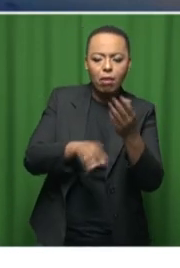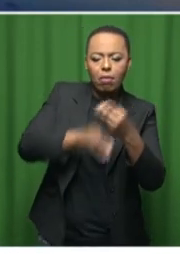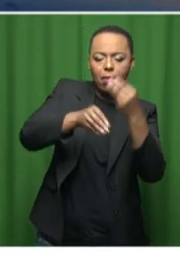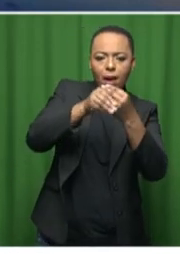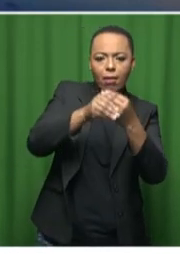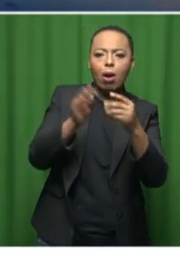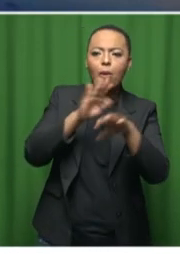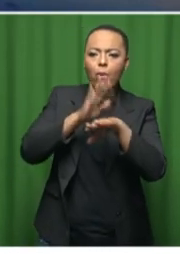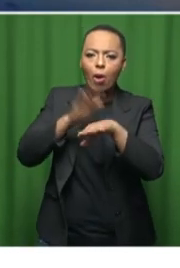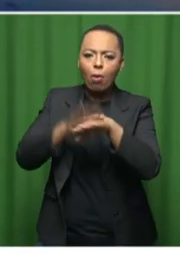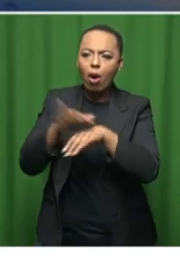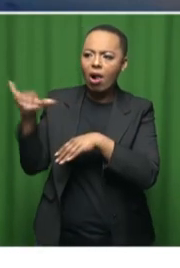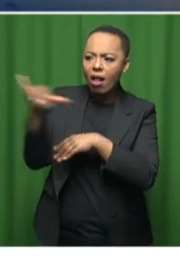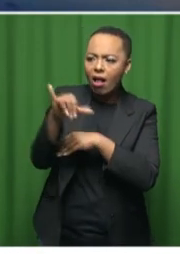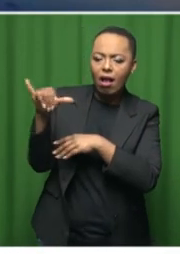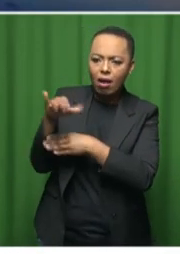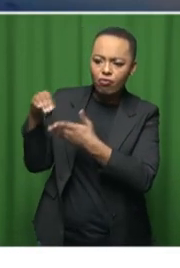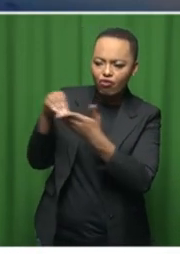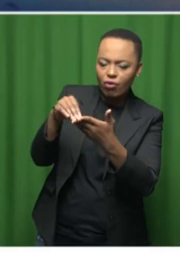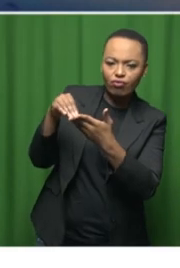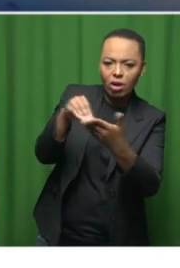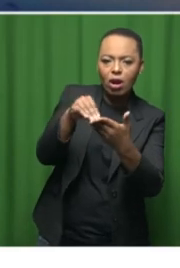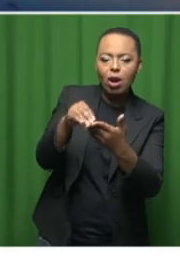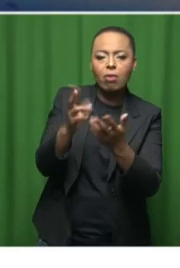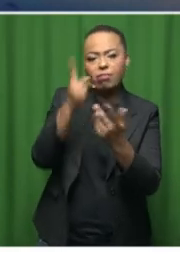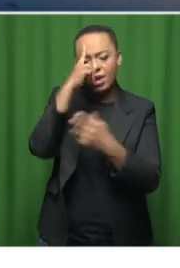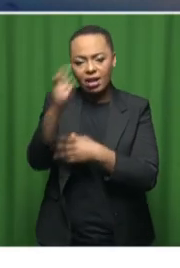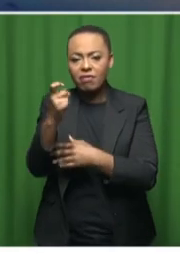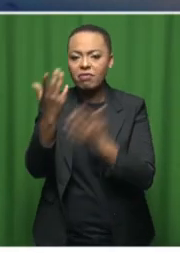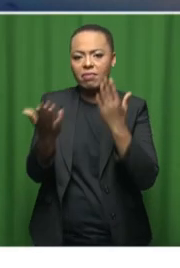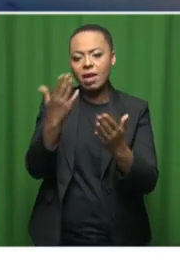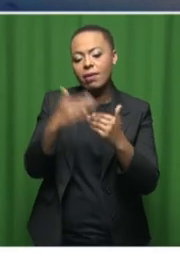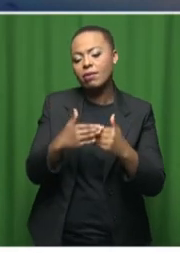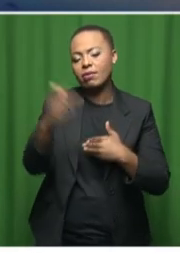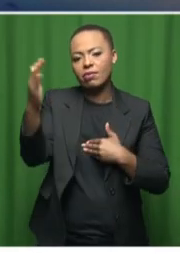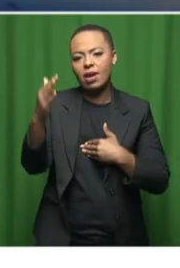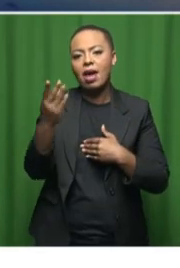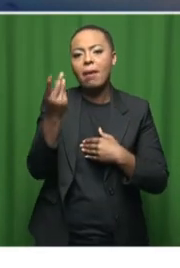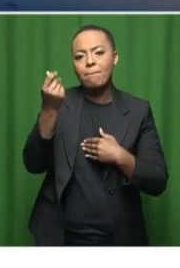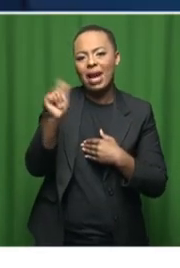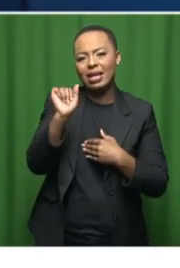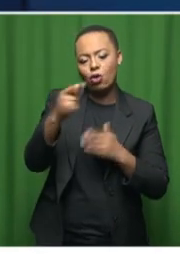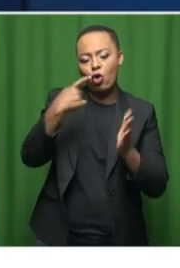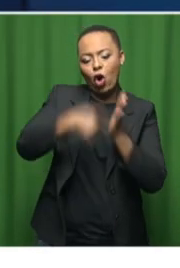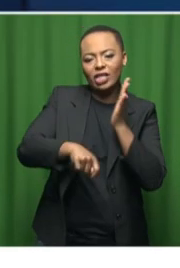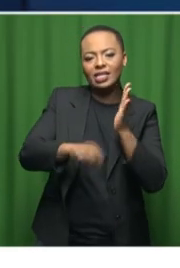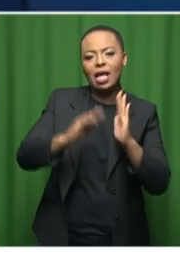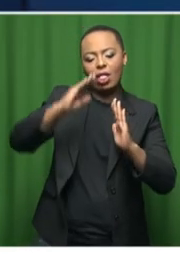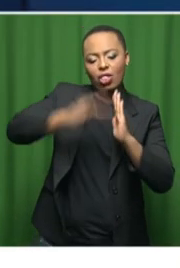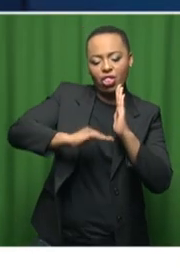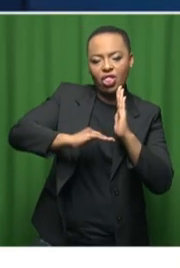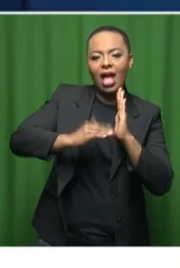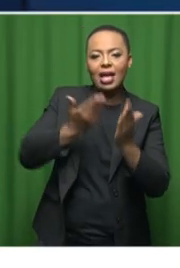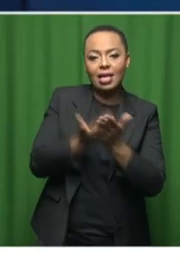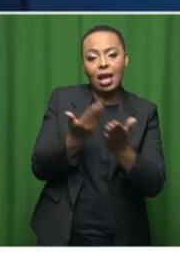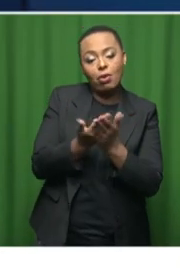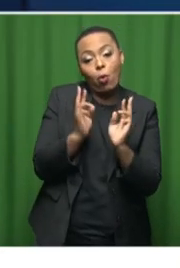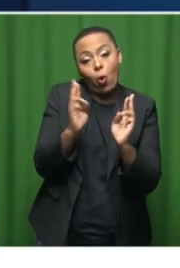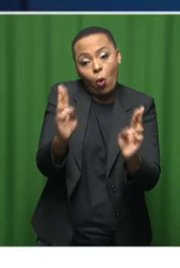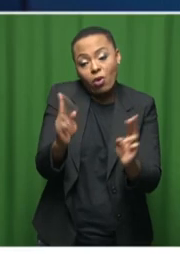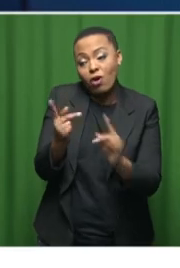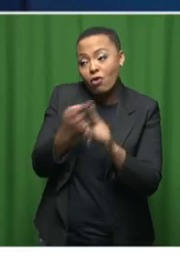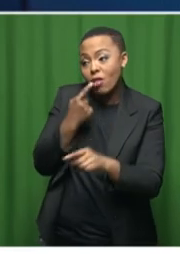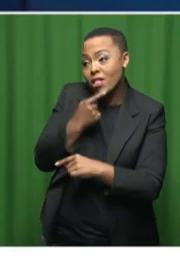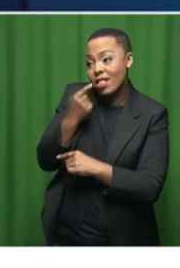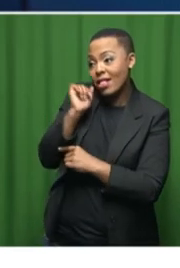aircrafts and routes and so on, we believe that we're going to see fares going down. Well, we hope so. From your lips